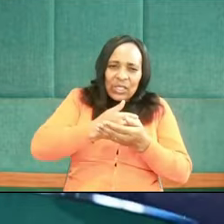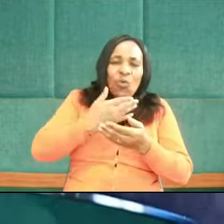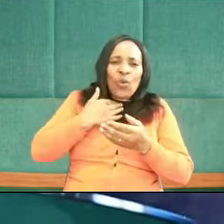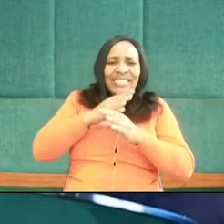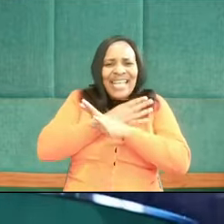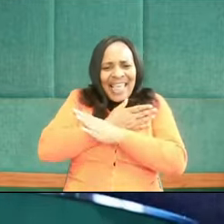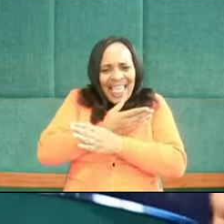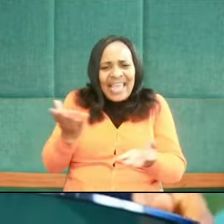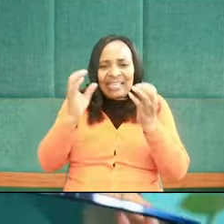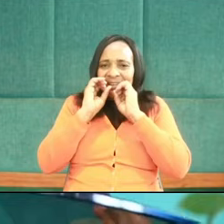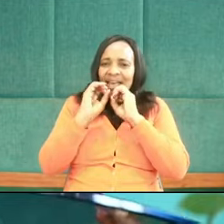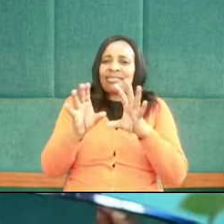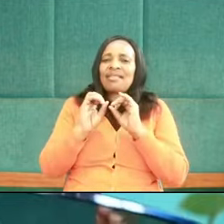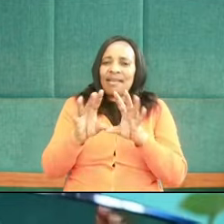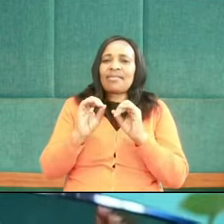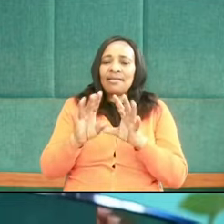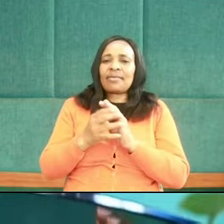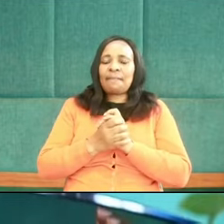need any of those things.